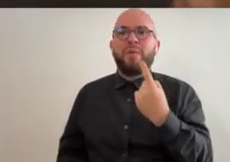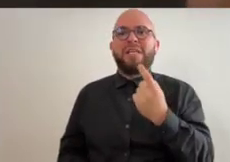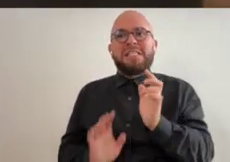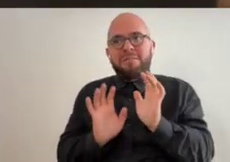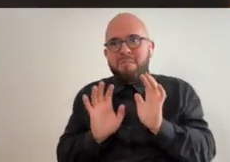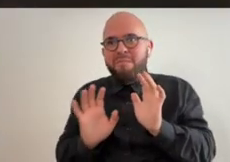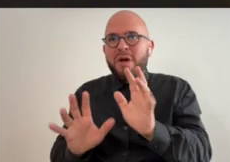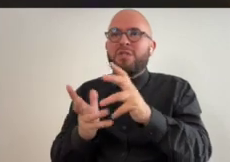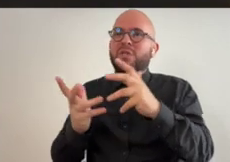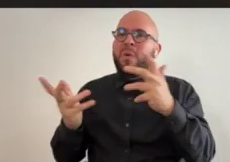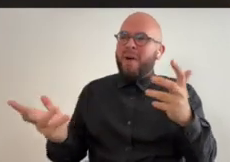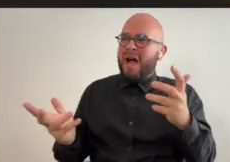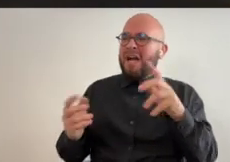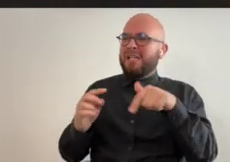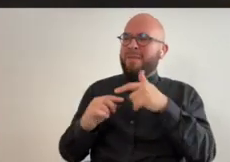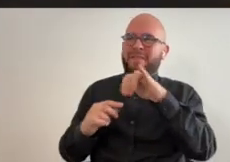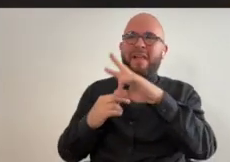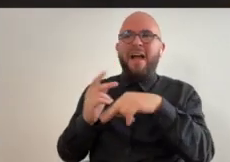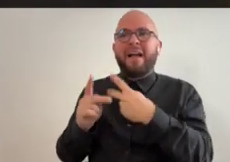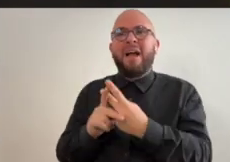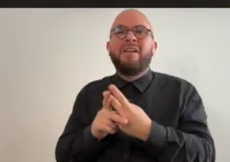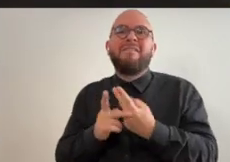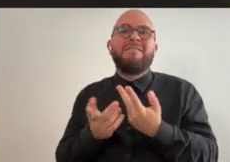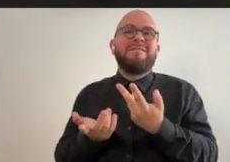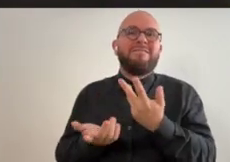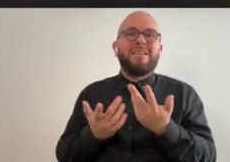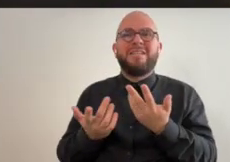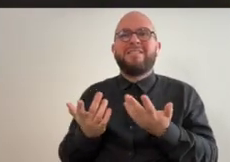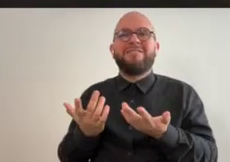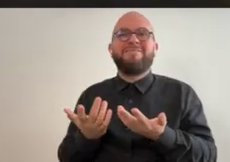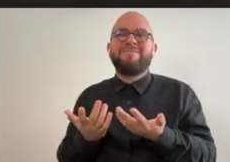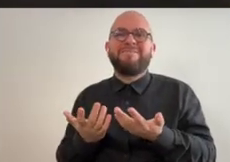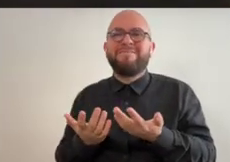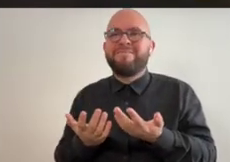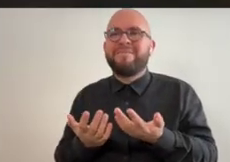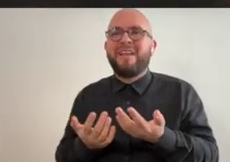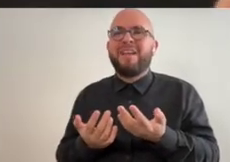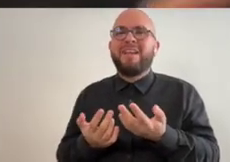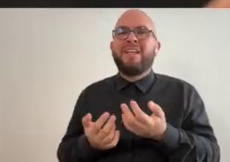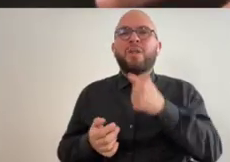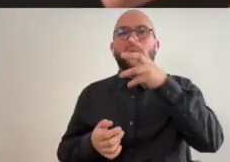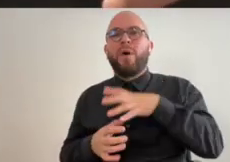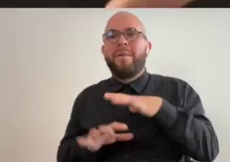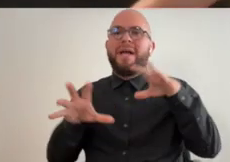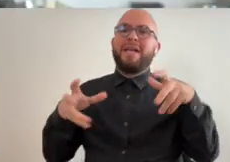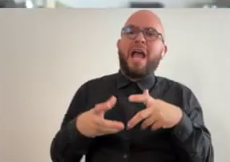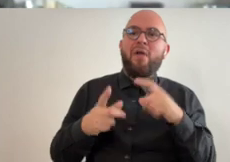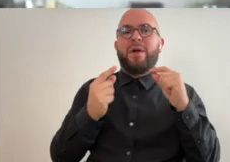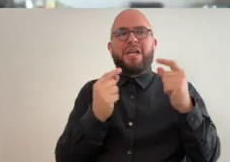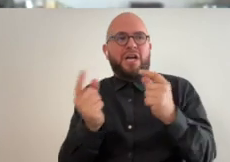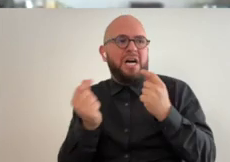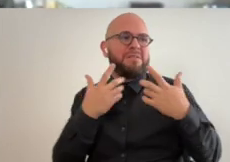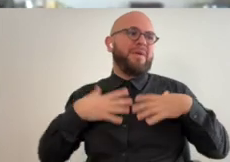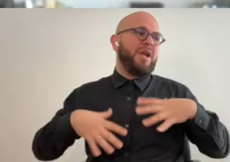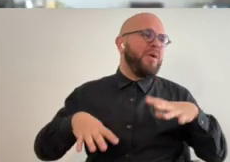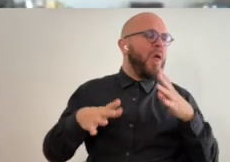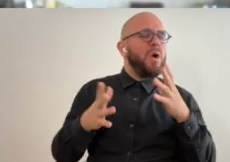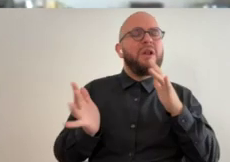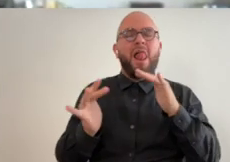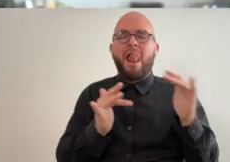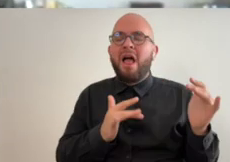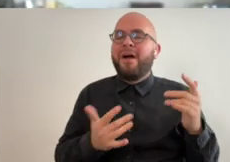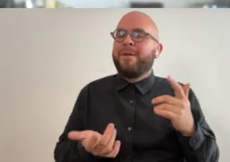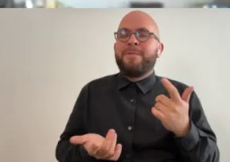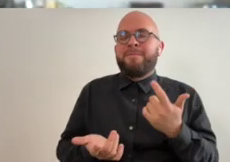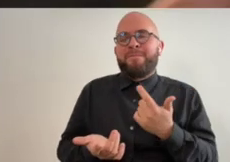thought was funny because i always pushed back so hard against that kind of you know like women gathering and